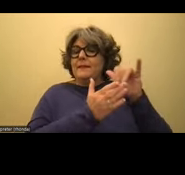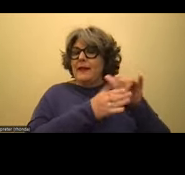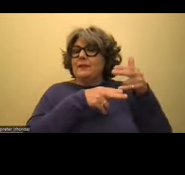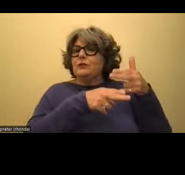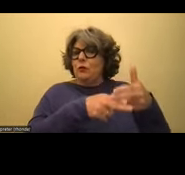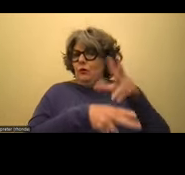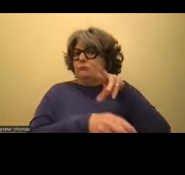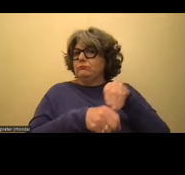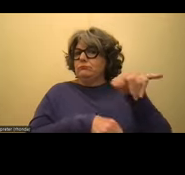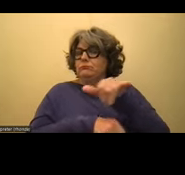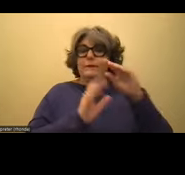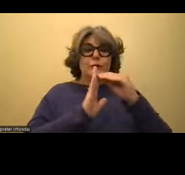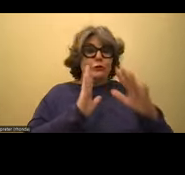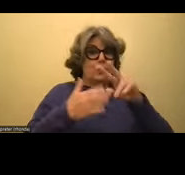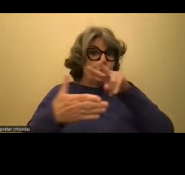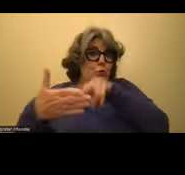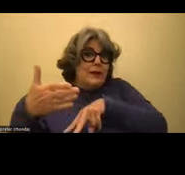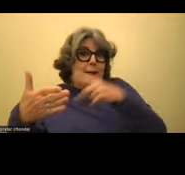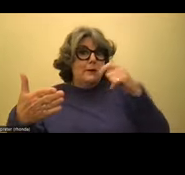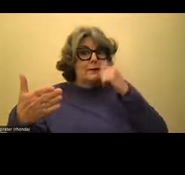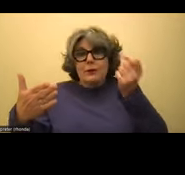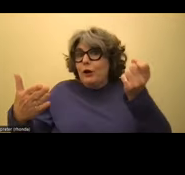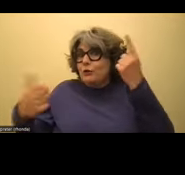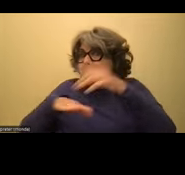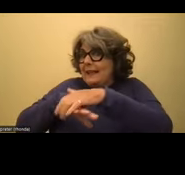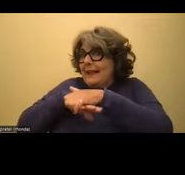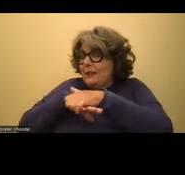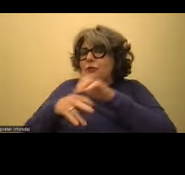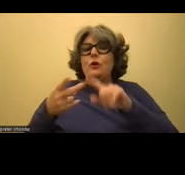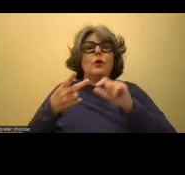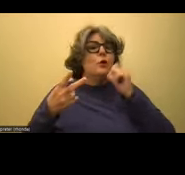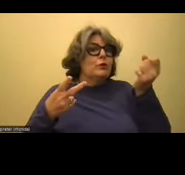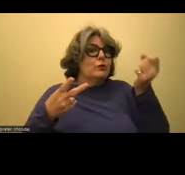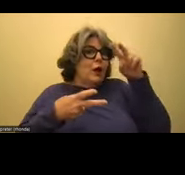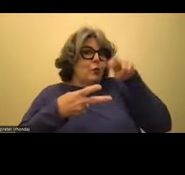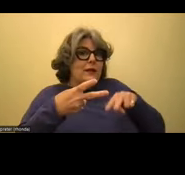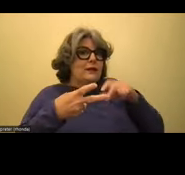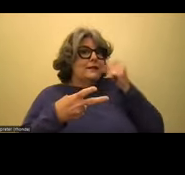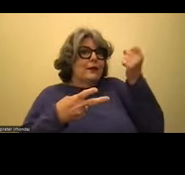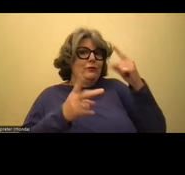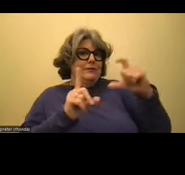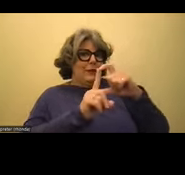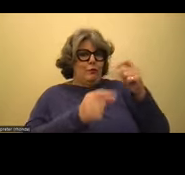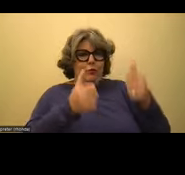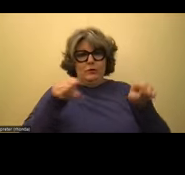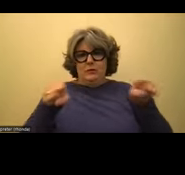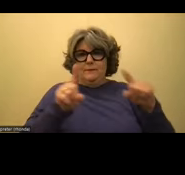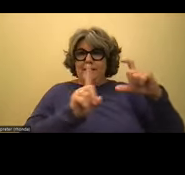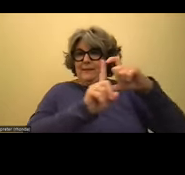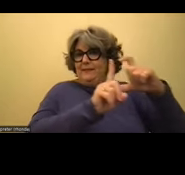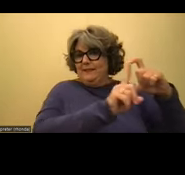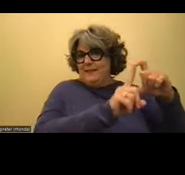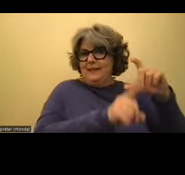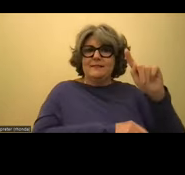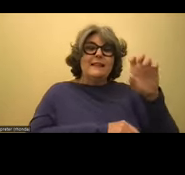as well. Is the student not reading because they don't understand English, or are they not reading because they don't understand the text? And if it's the text, then they may